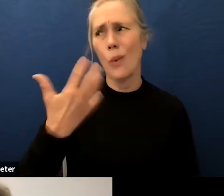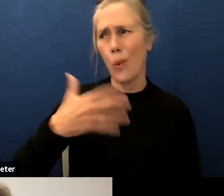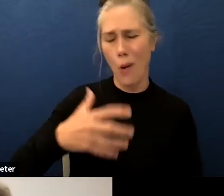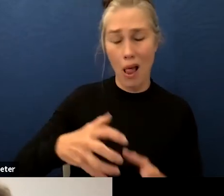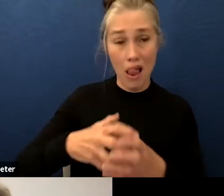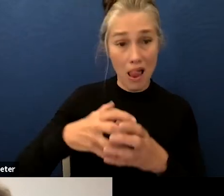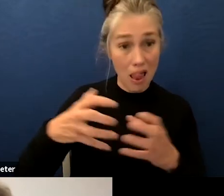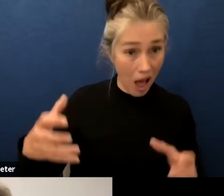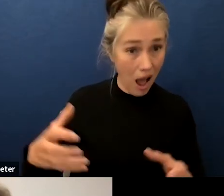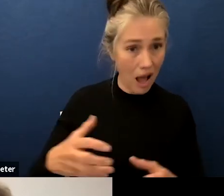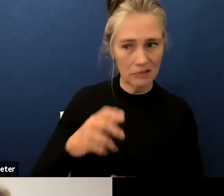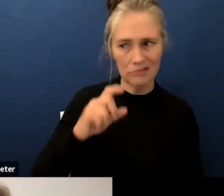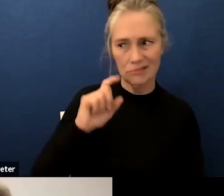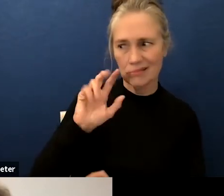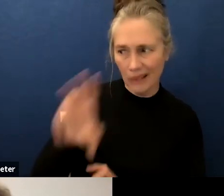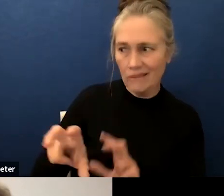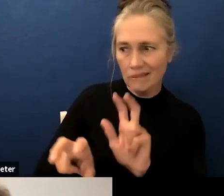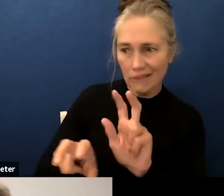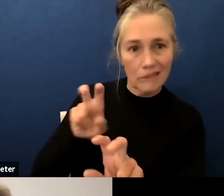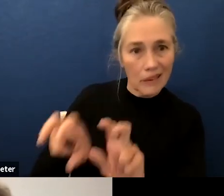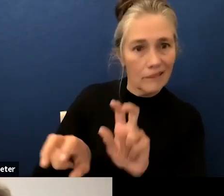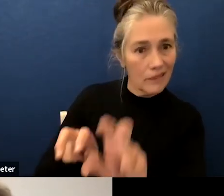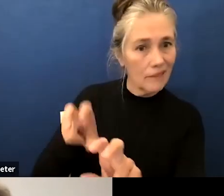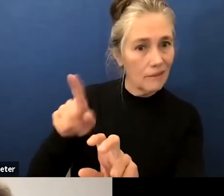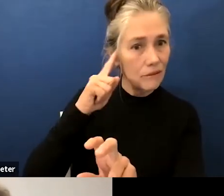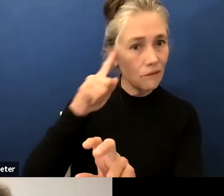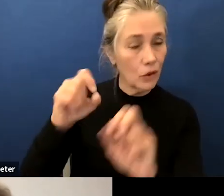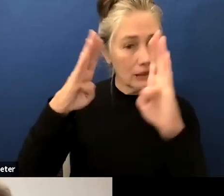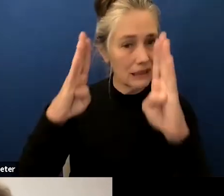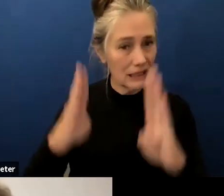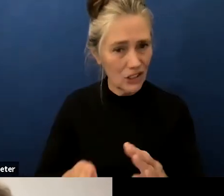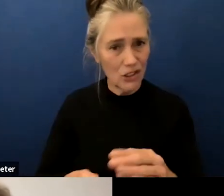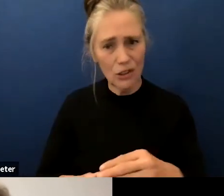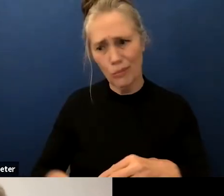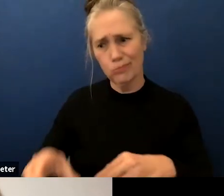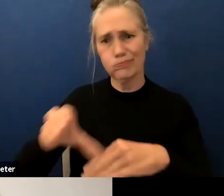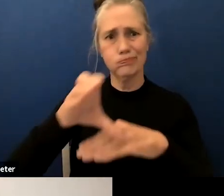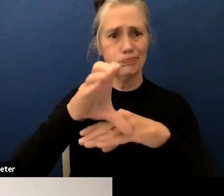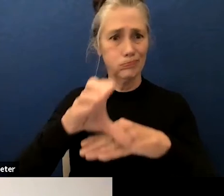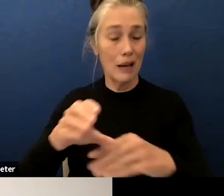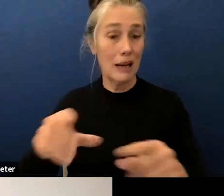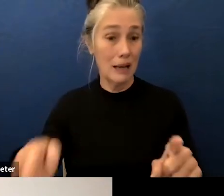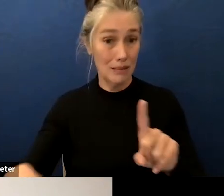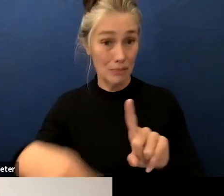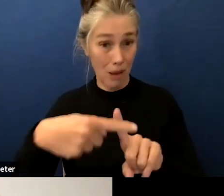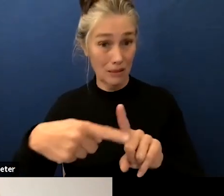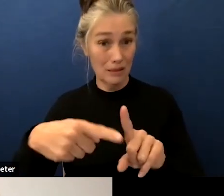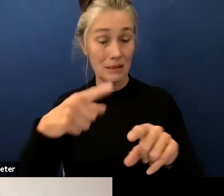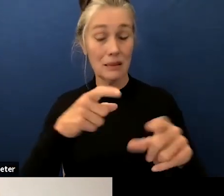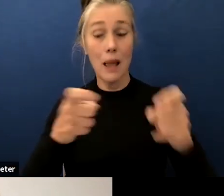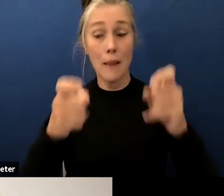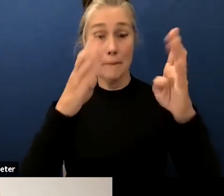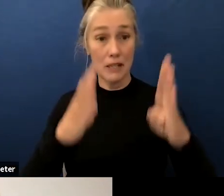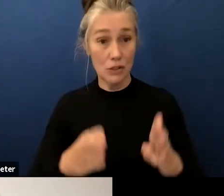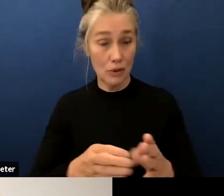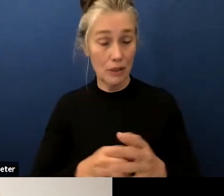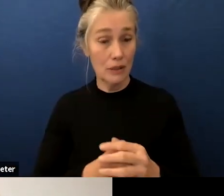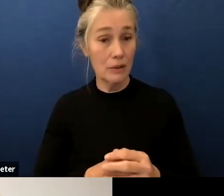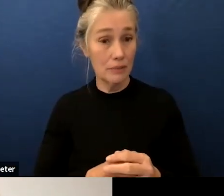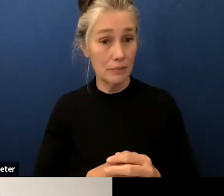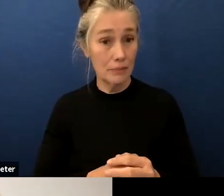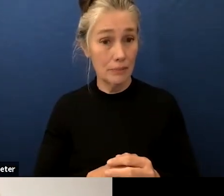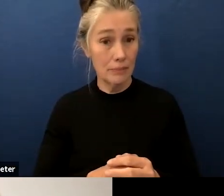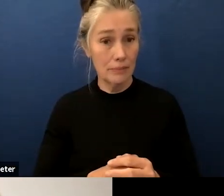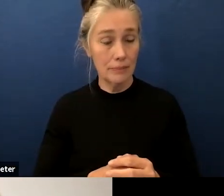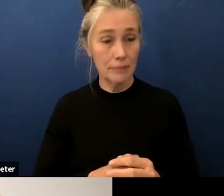for our teachers you know for our teachers and our administrators and also I'm just